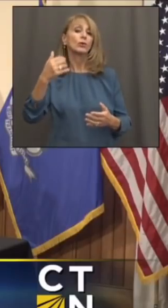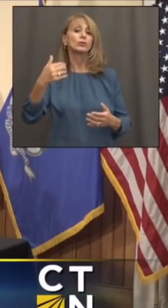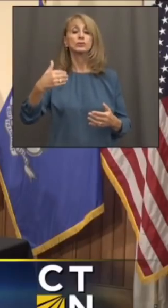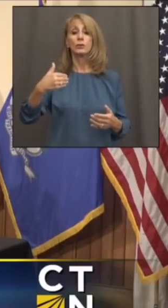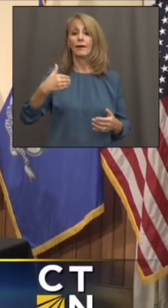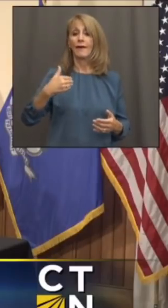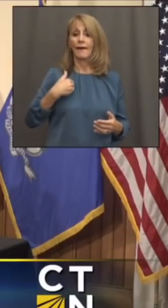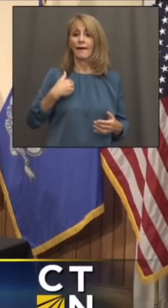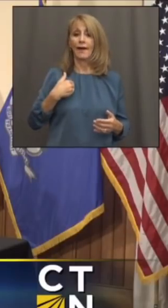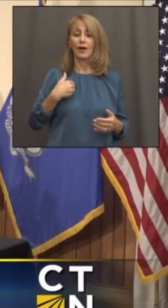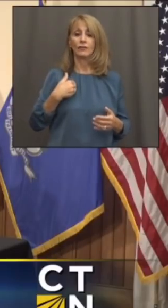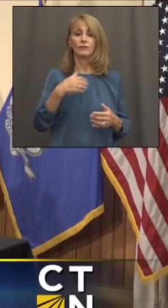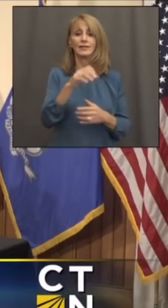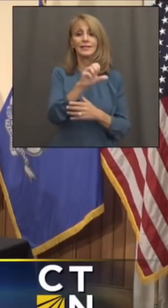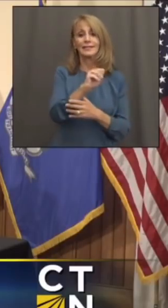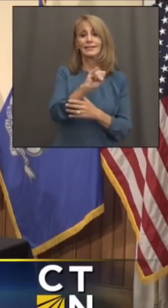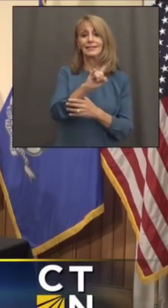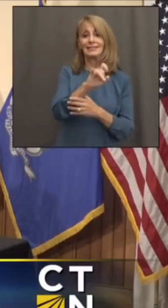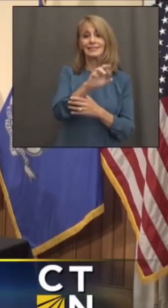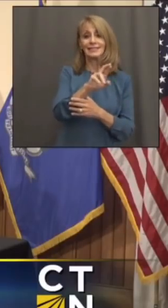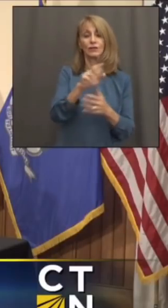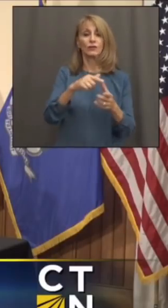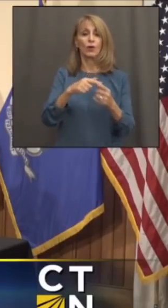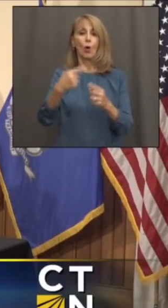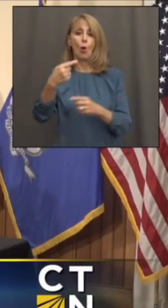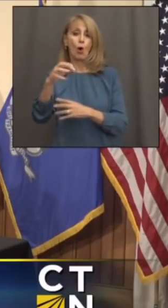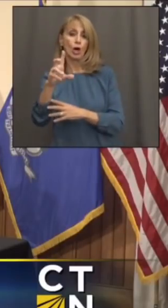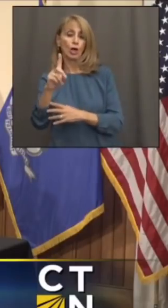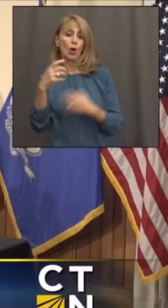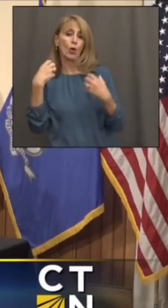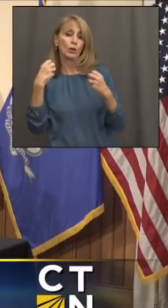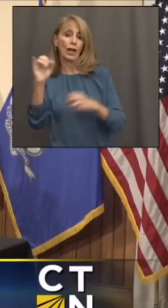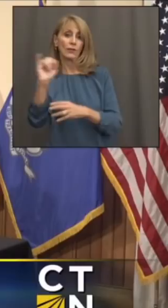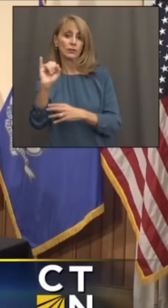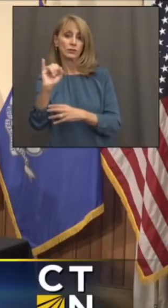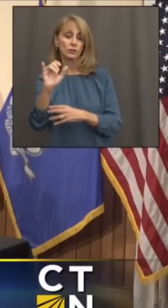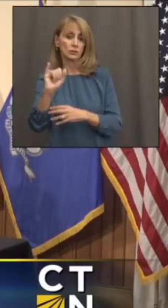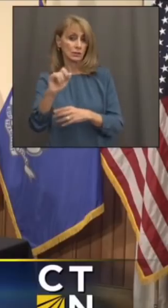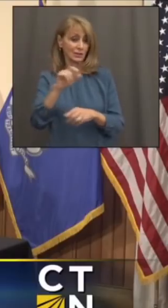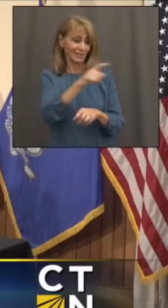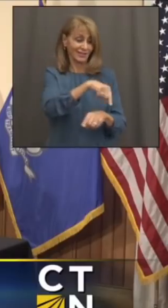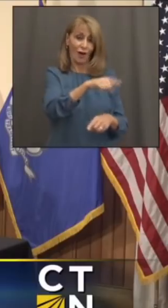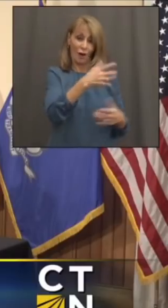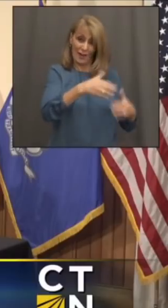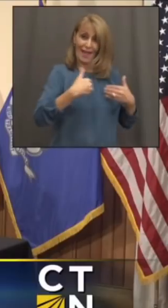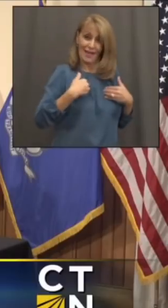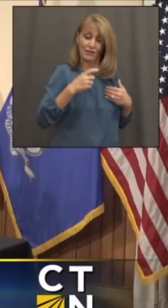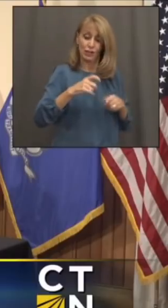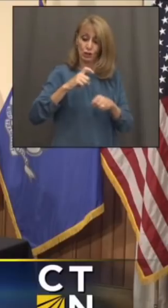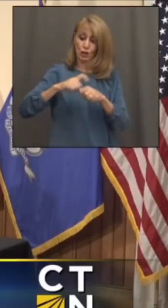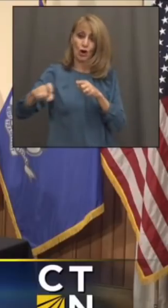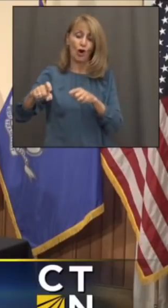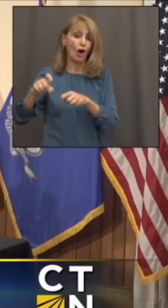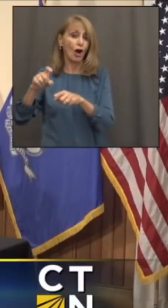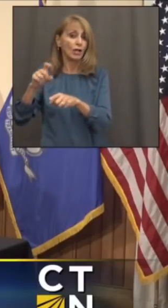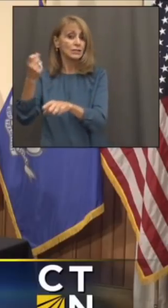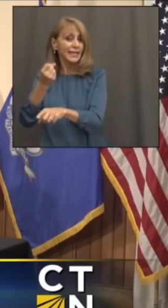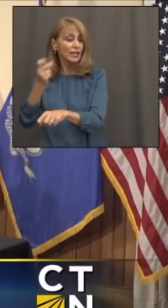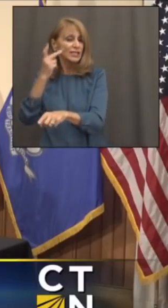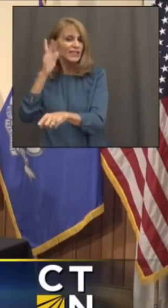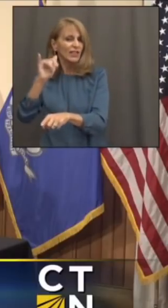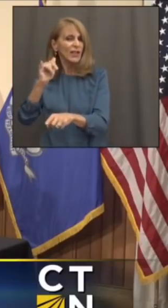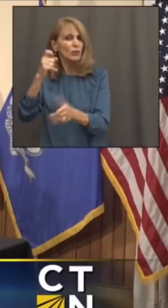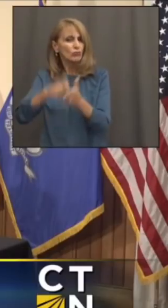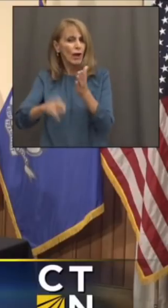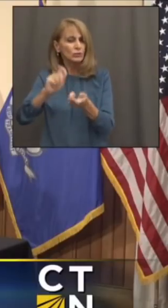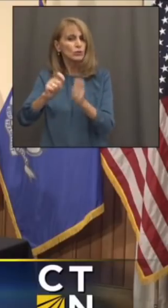state's silver or gold plan through Access Health CT, they should call Saturday to see if their rate is going to change and